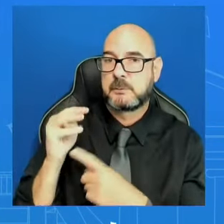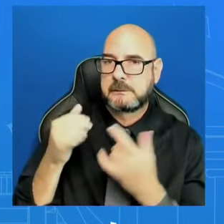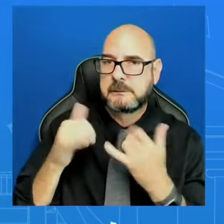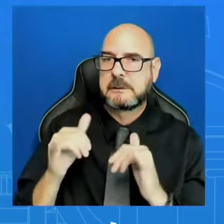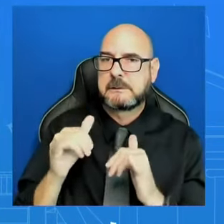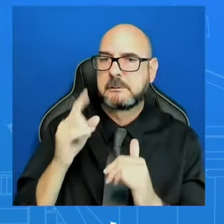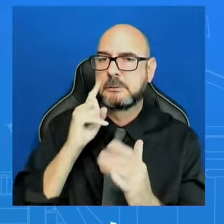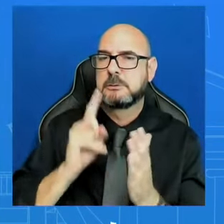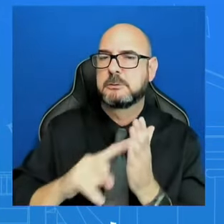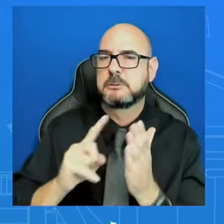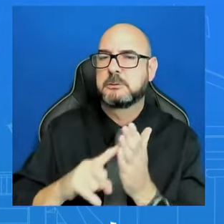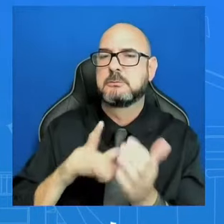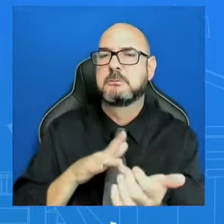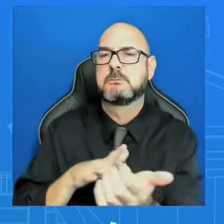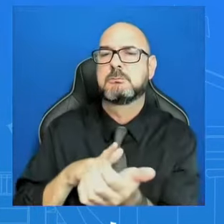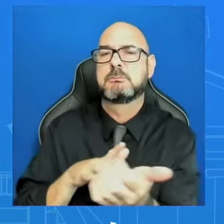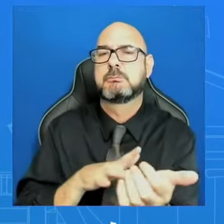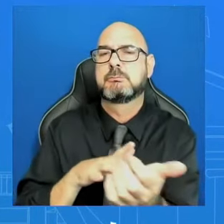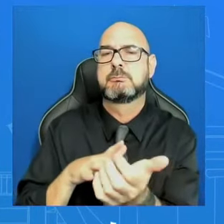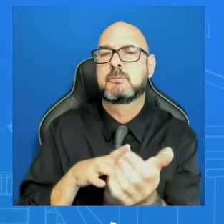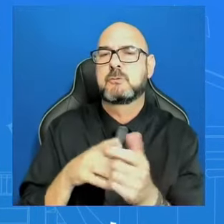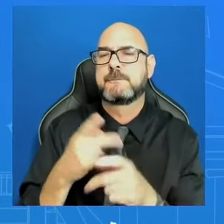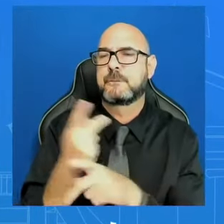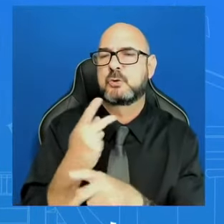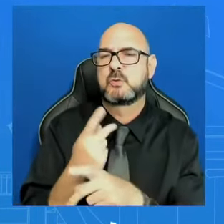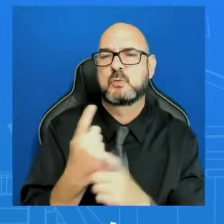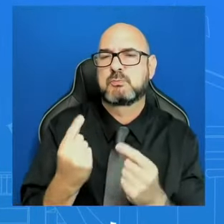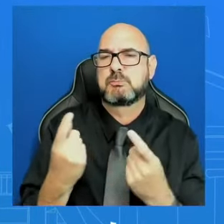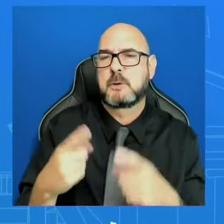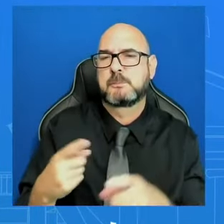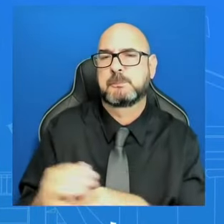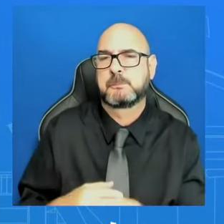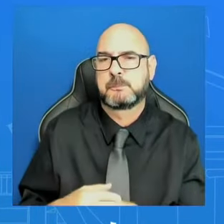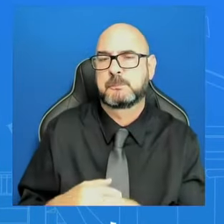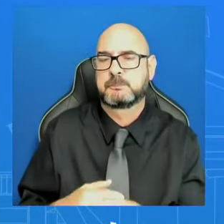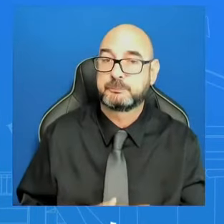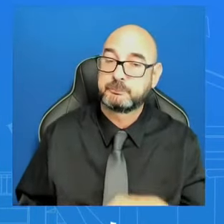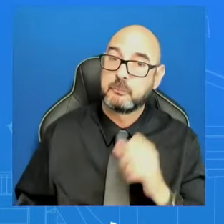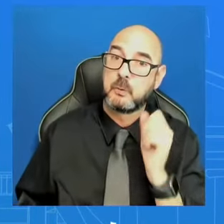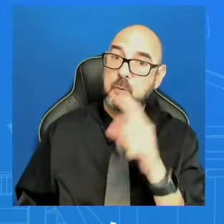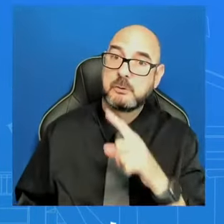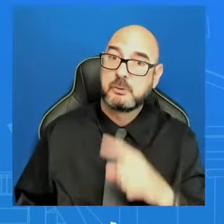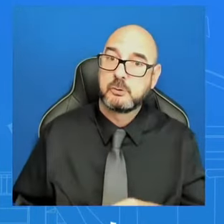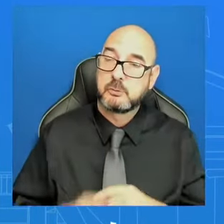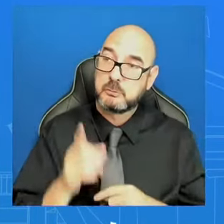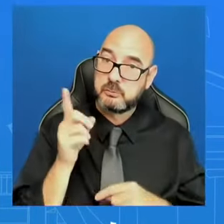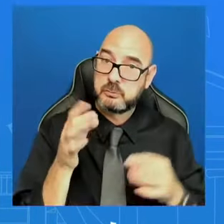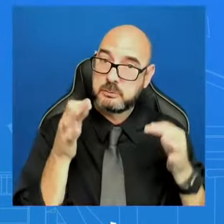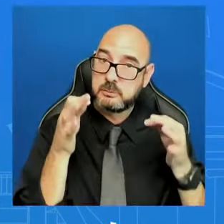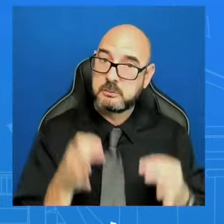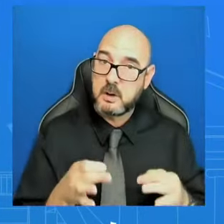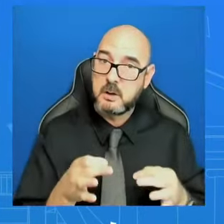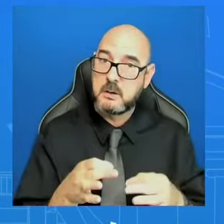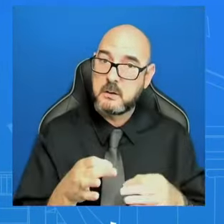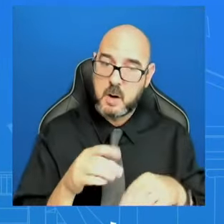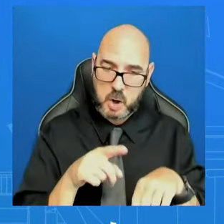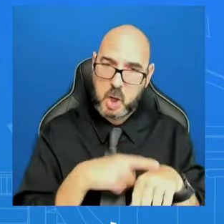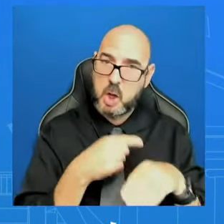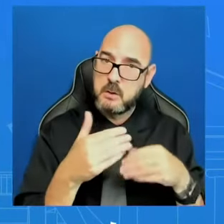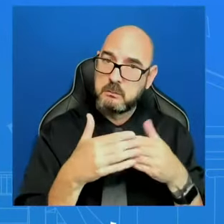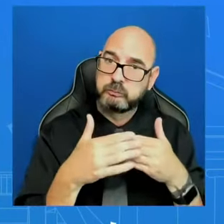just to try to get a technical understanding, as you described the very long process of supplying arms